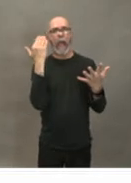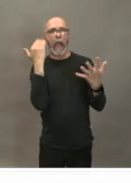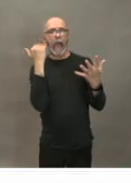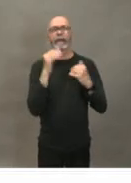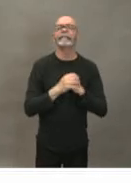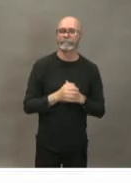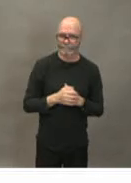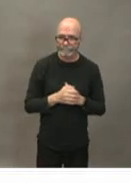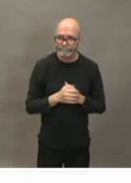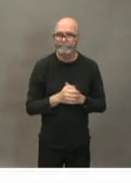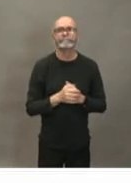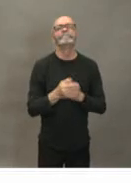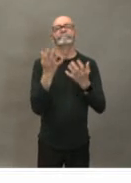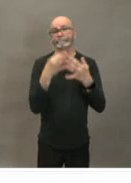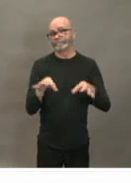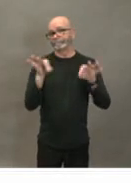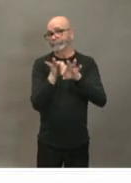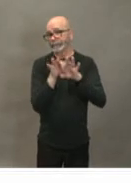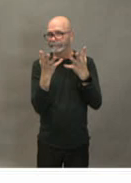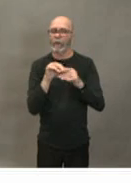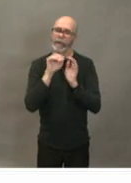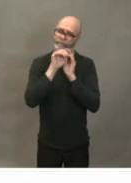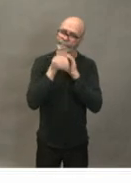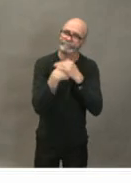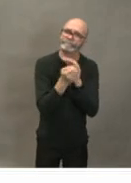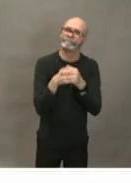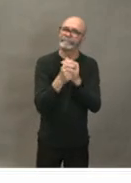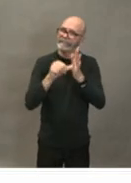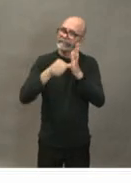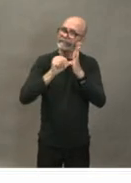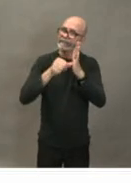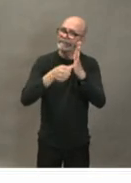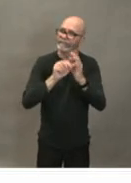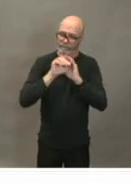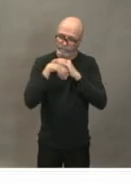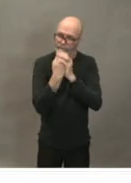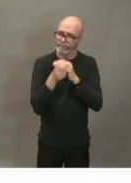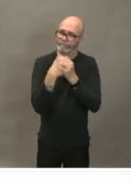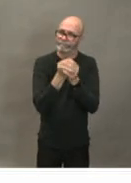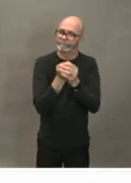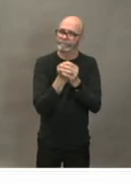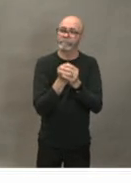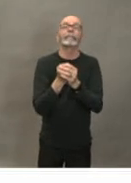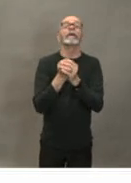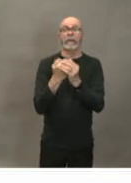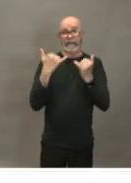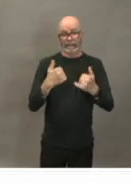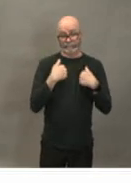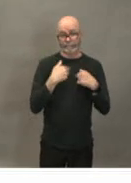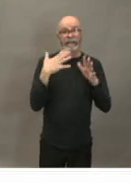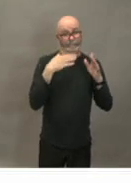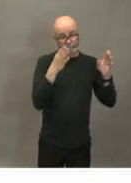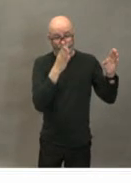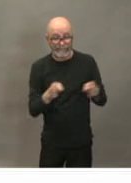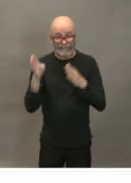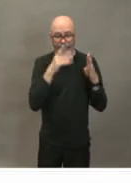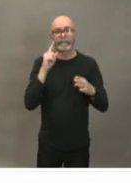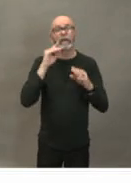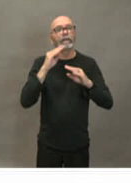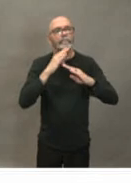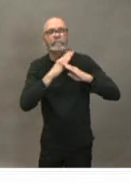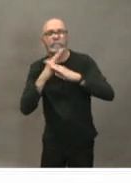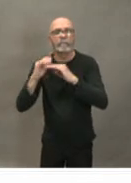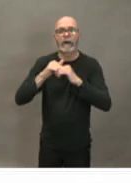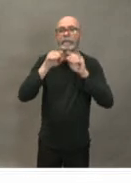as we prepare for the likelihood of community spread of of of this virus and I'm going to use the term COVID virus